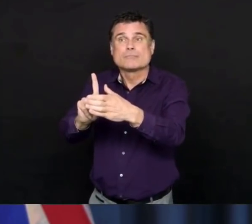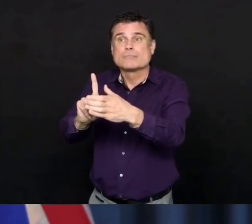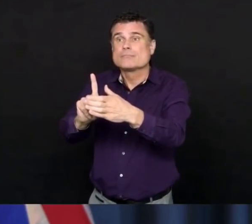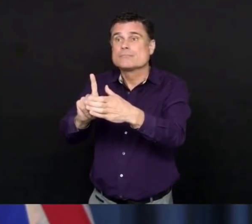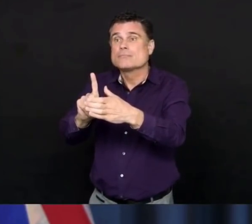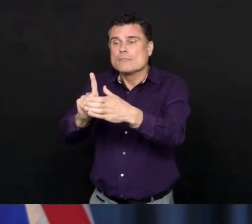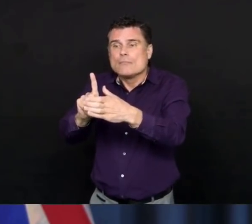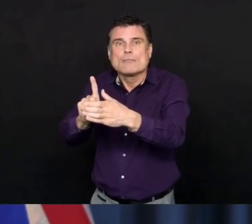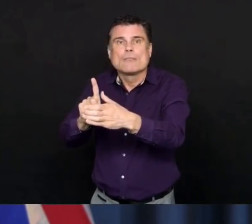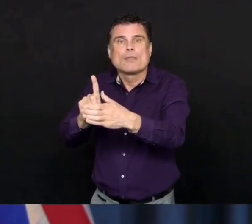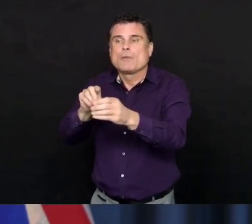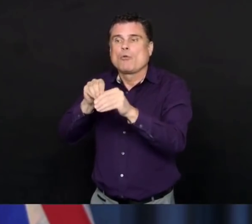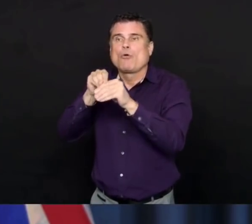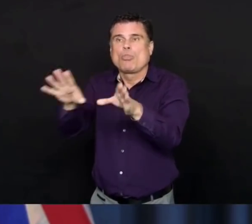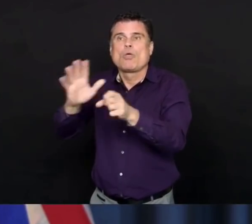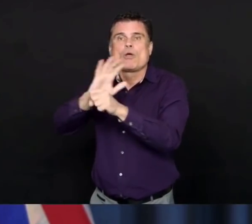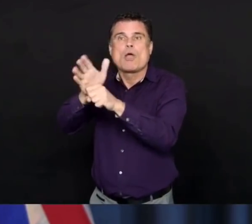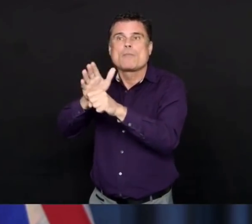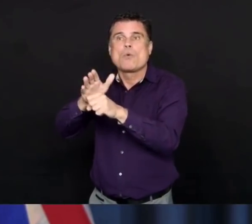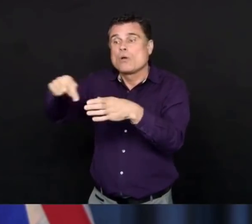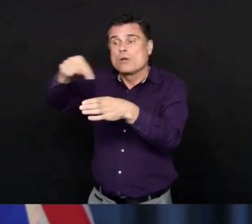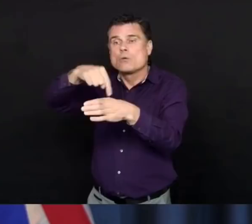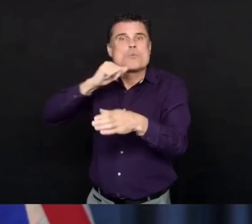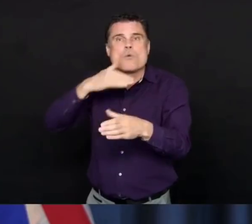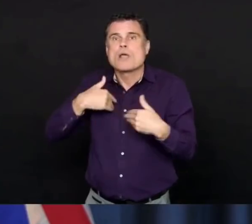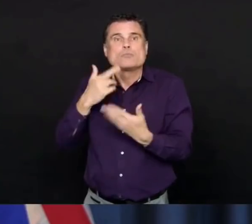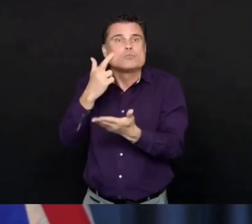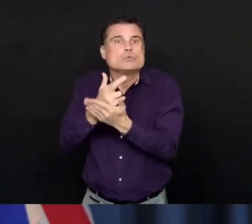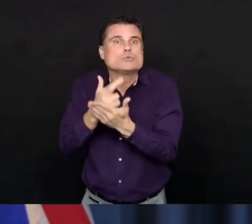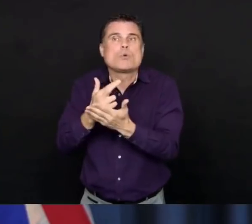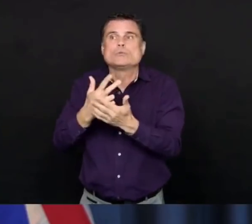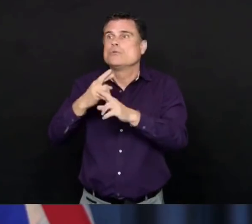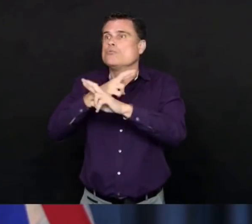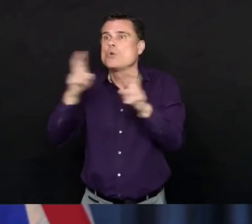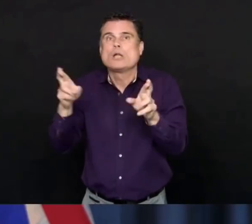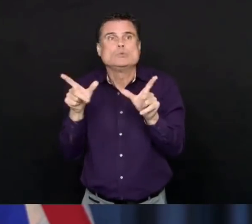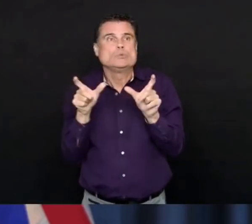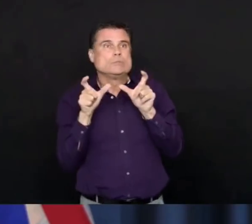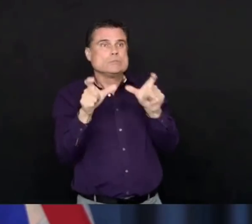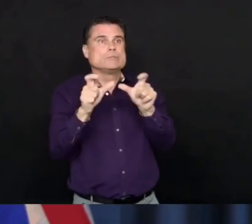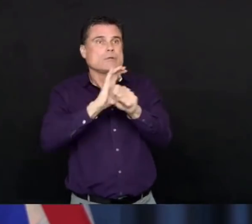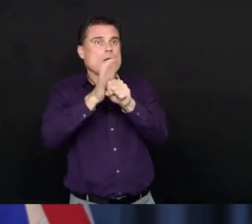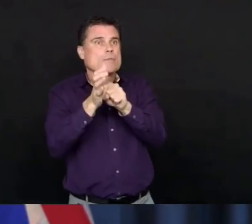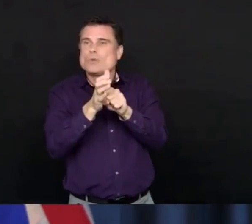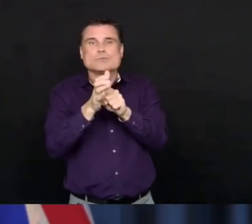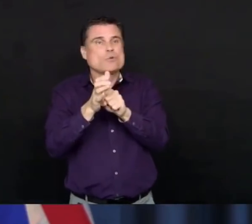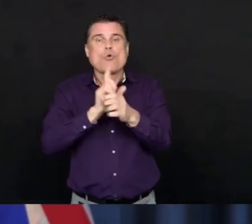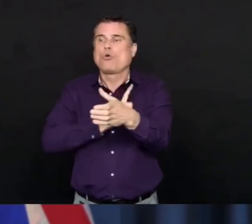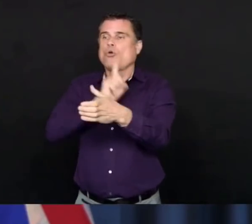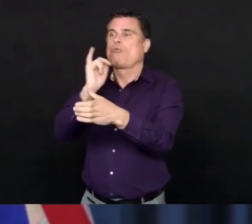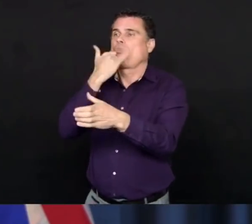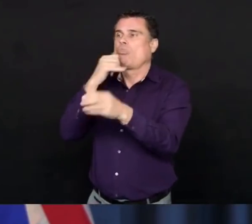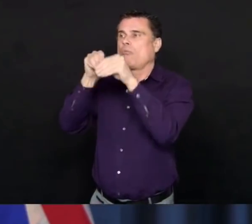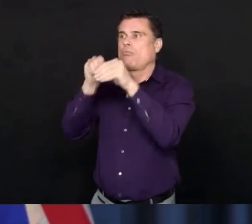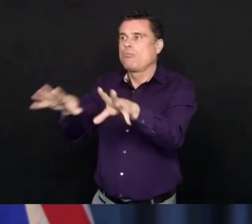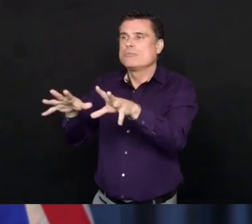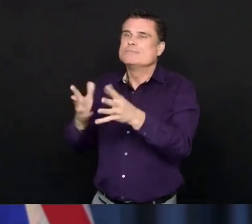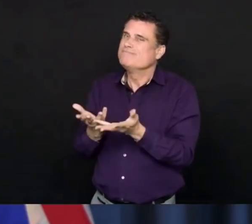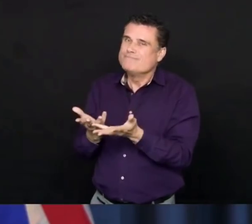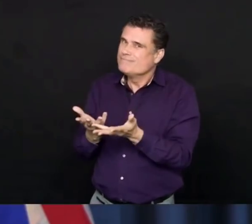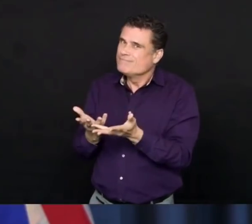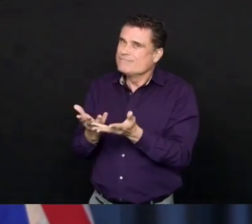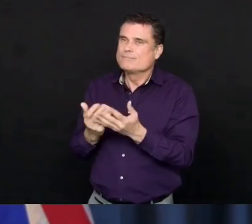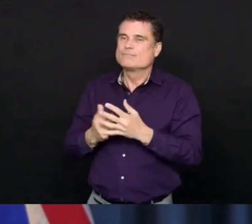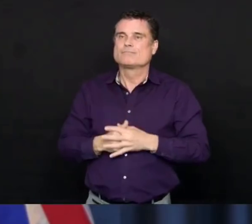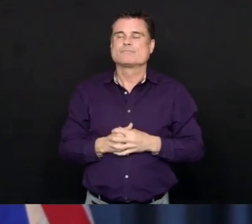to stay connected virtually. I also want to say that, you know, group celebrations inside are also problematic